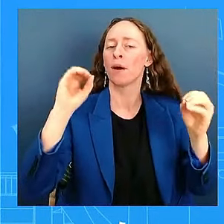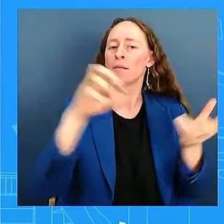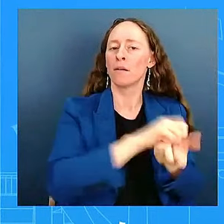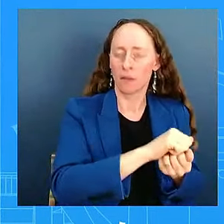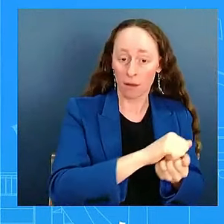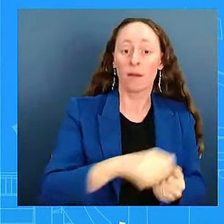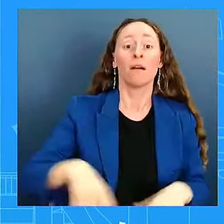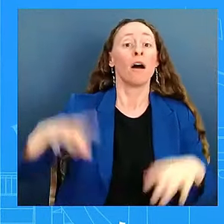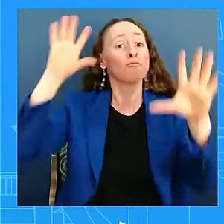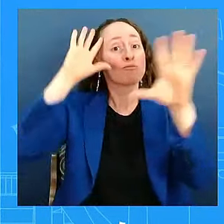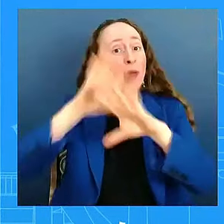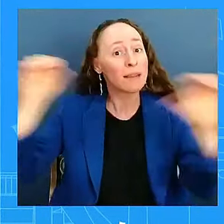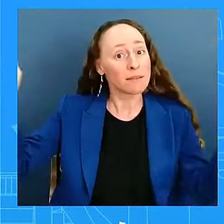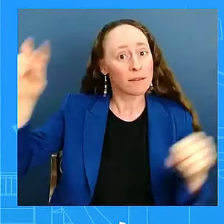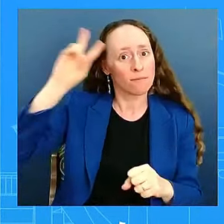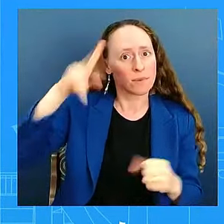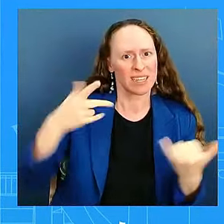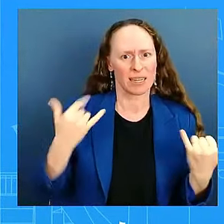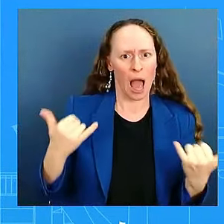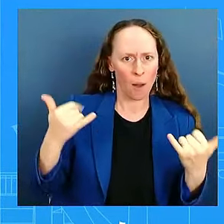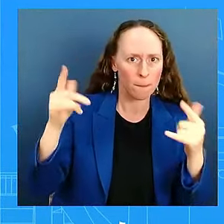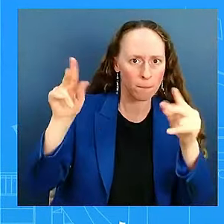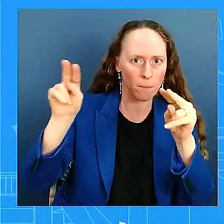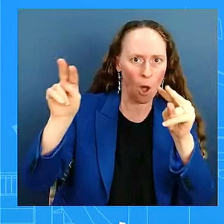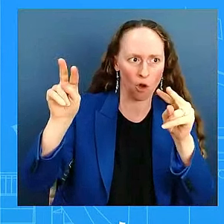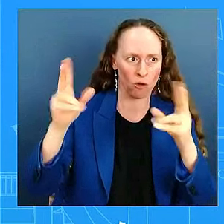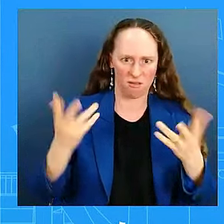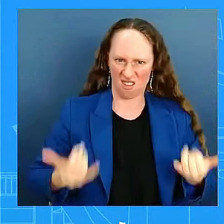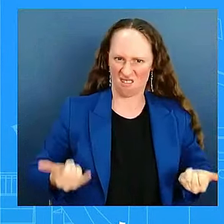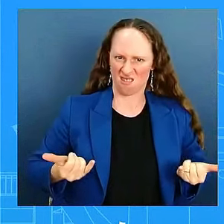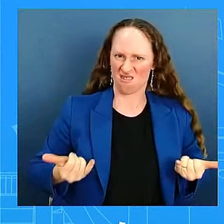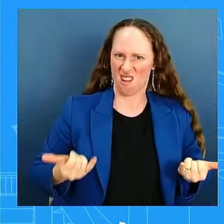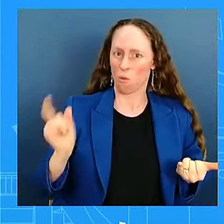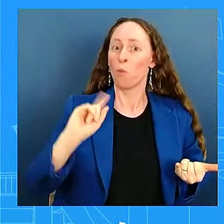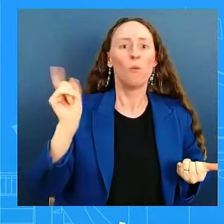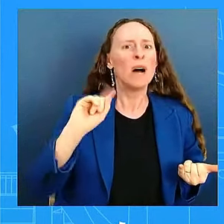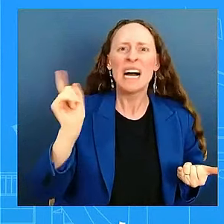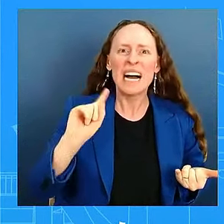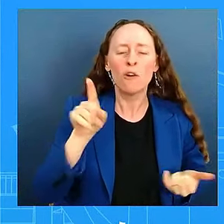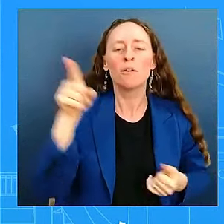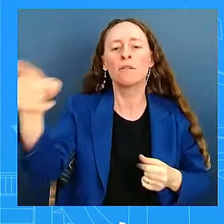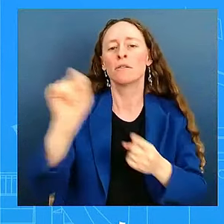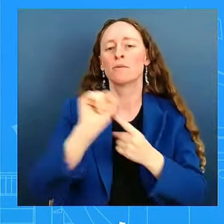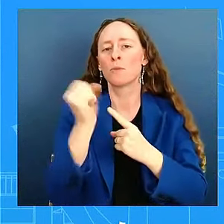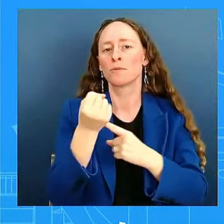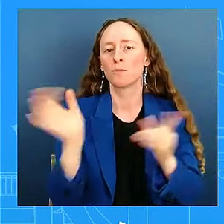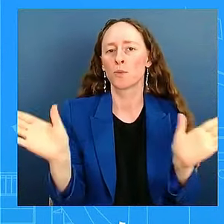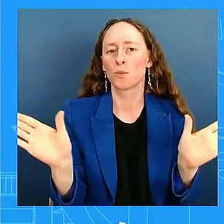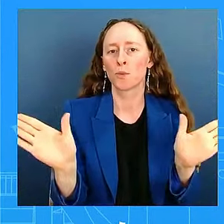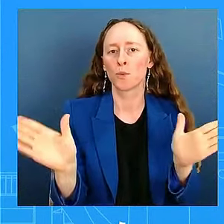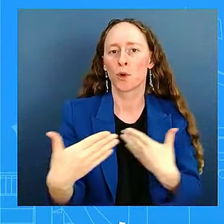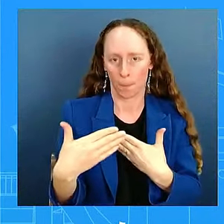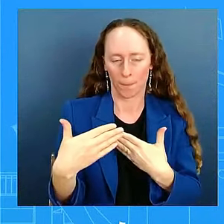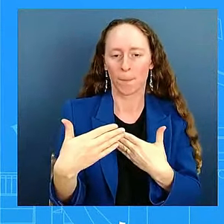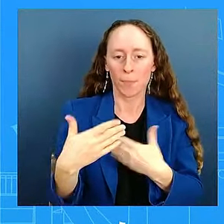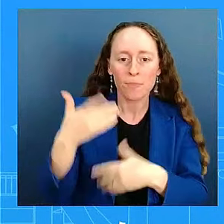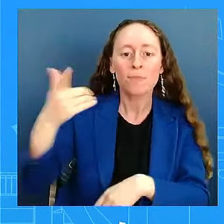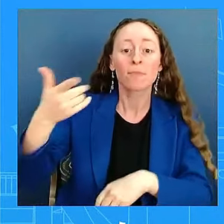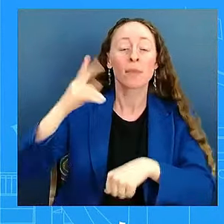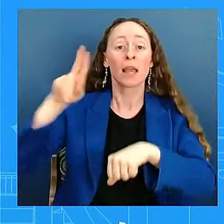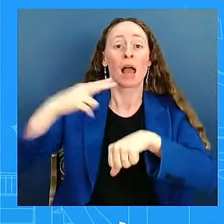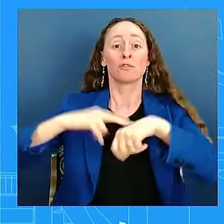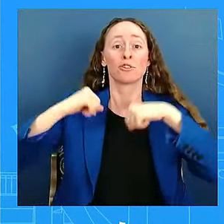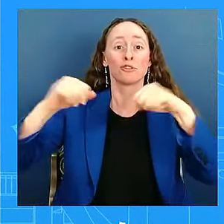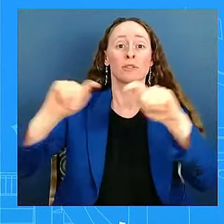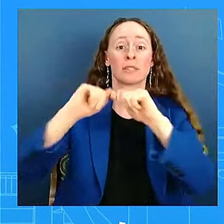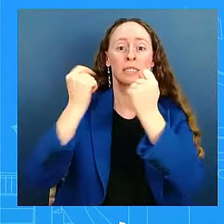response from the White House Situation Room, joined in person and remotely by their national security team. We are still working with